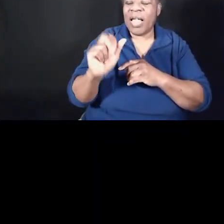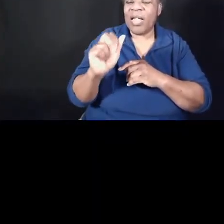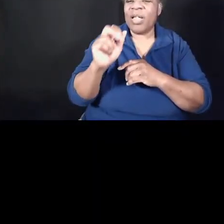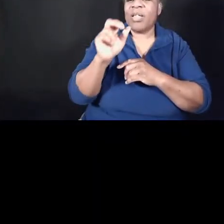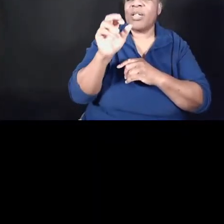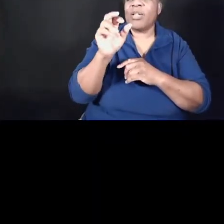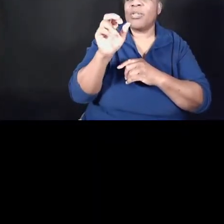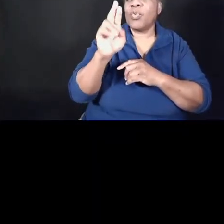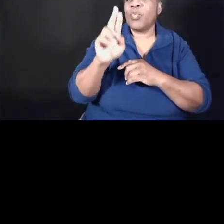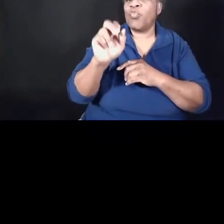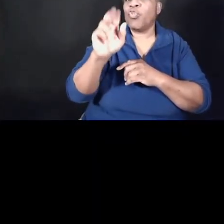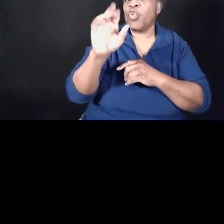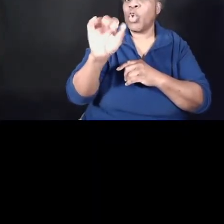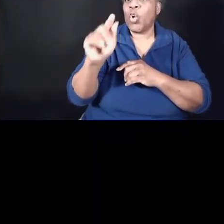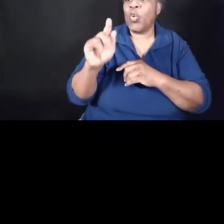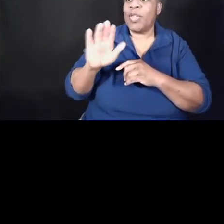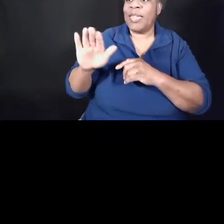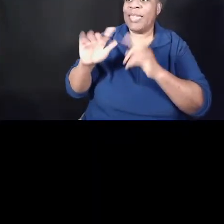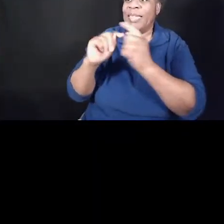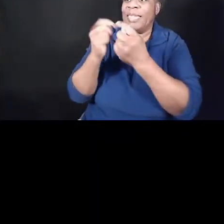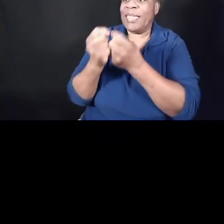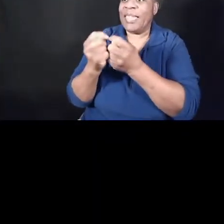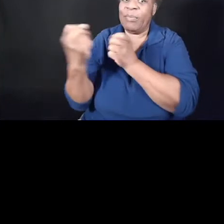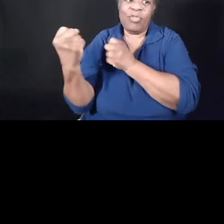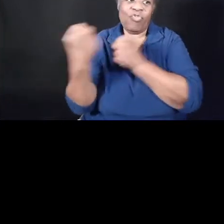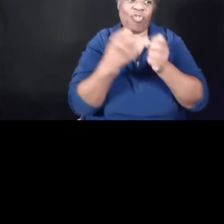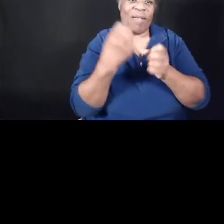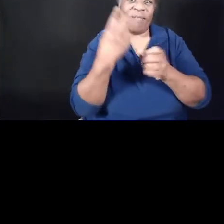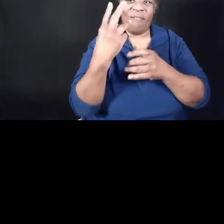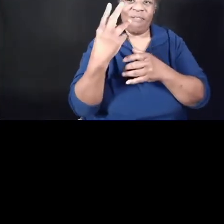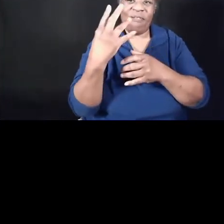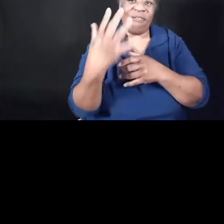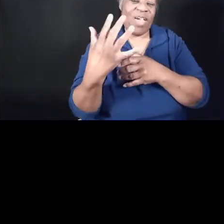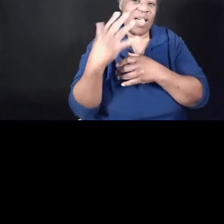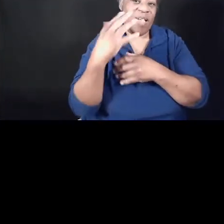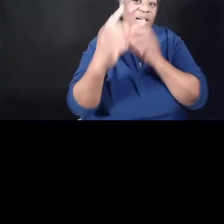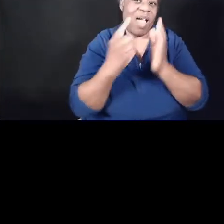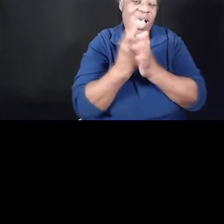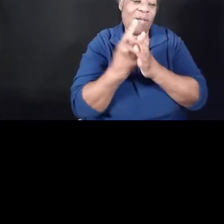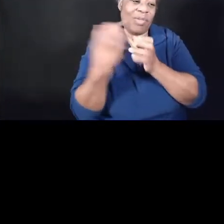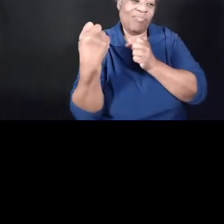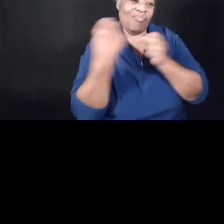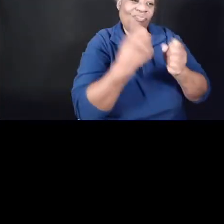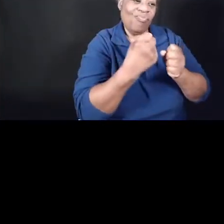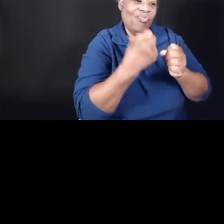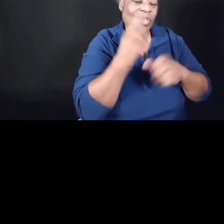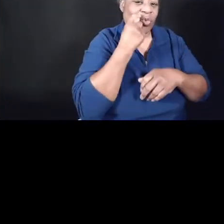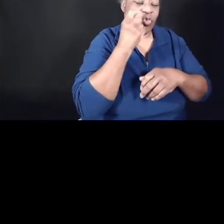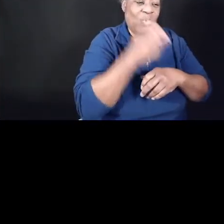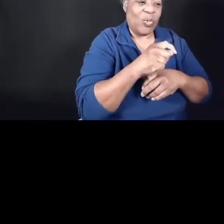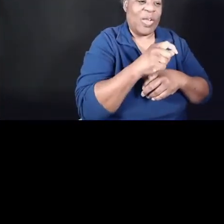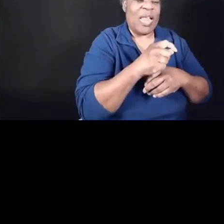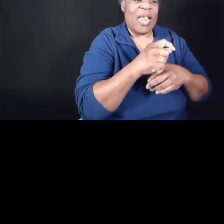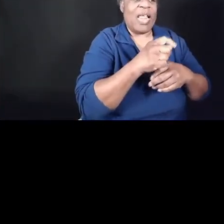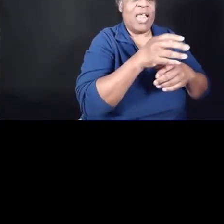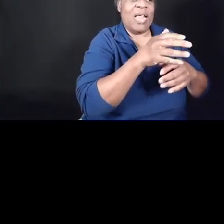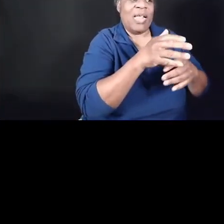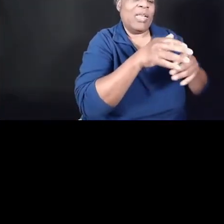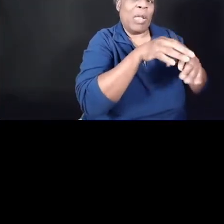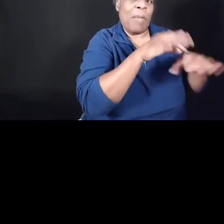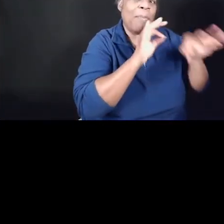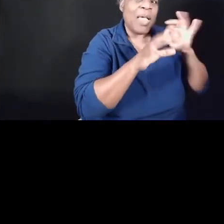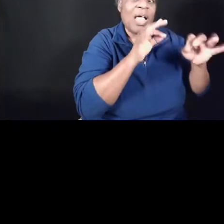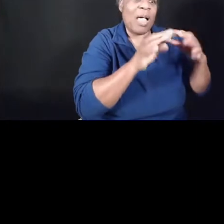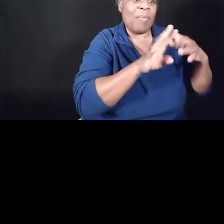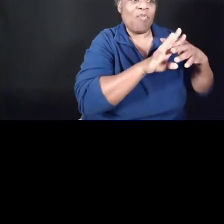five hours one way to the border in Ukraine. There, they fill their vehicles and drive refugees to host homes